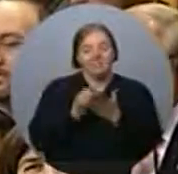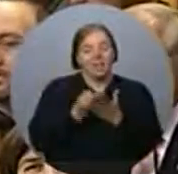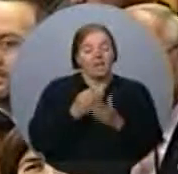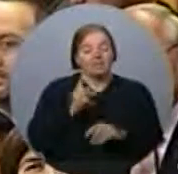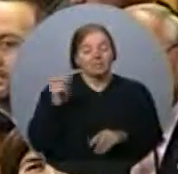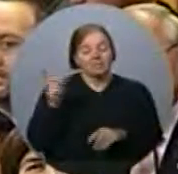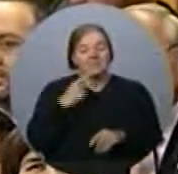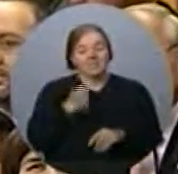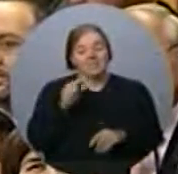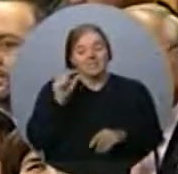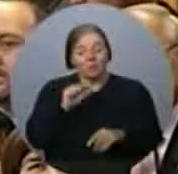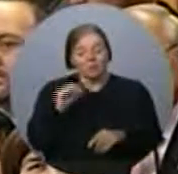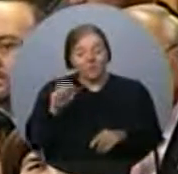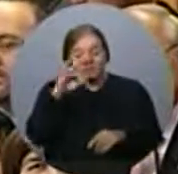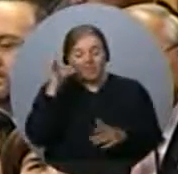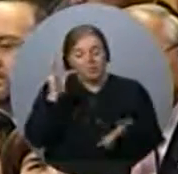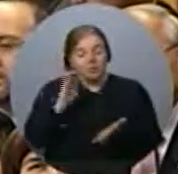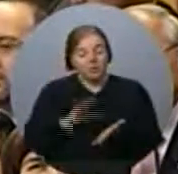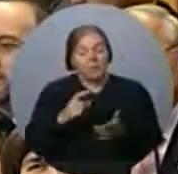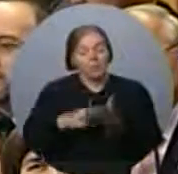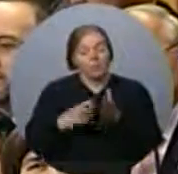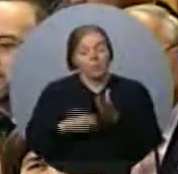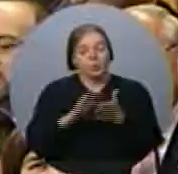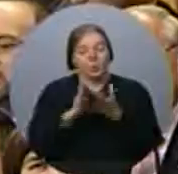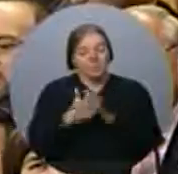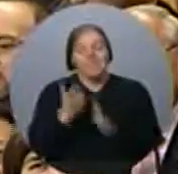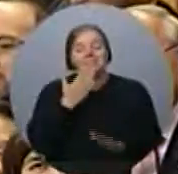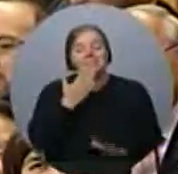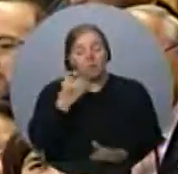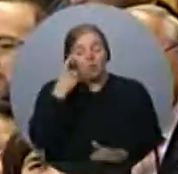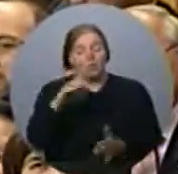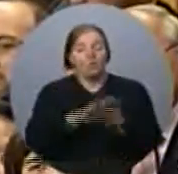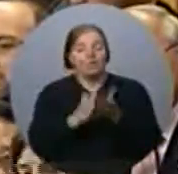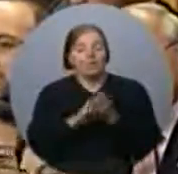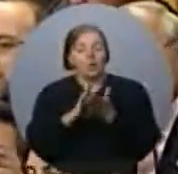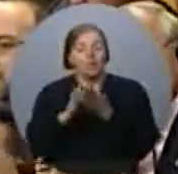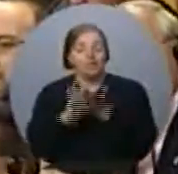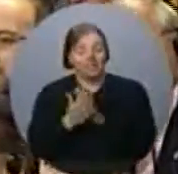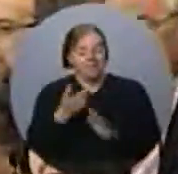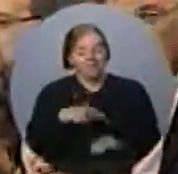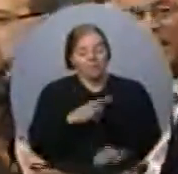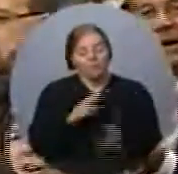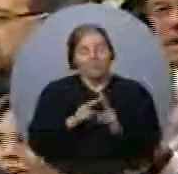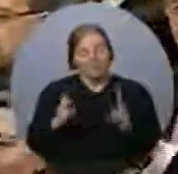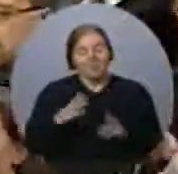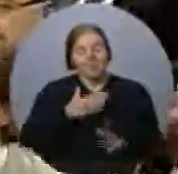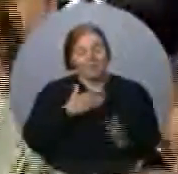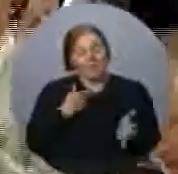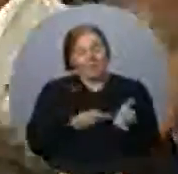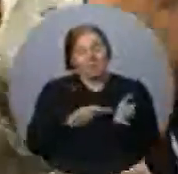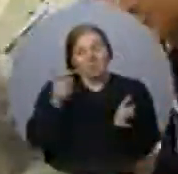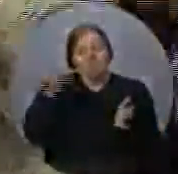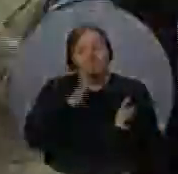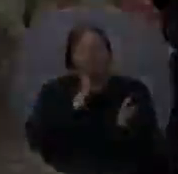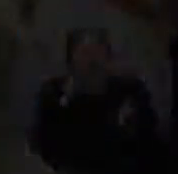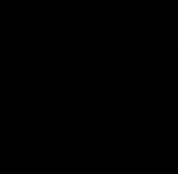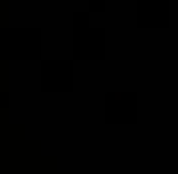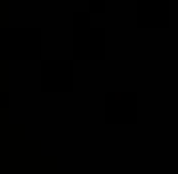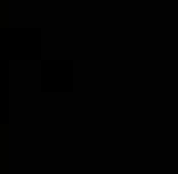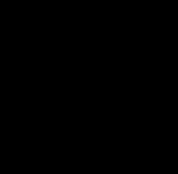taxes, it will make a difference for our businesses. We'd be very happy with that. The Honourable Member for Vancouver